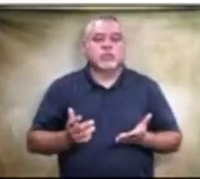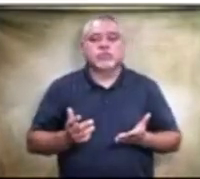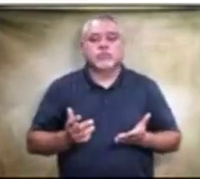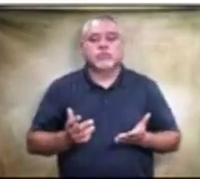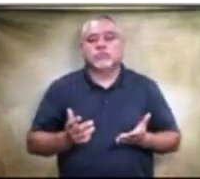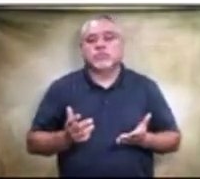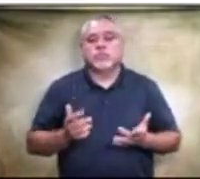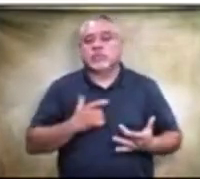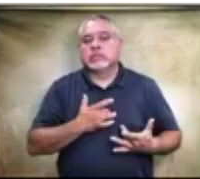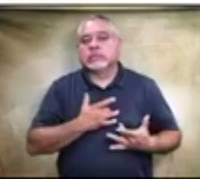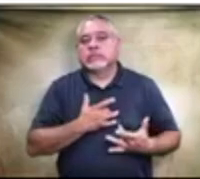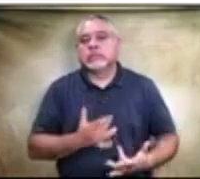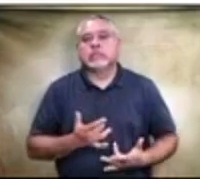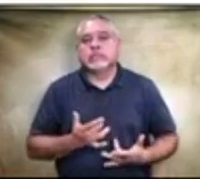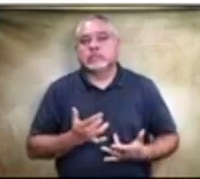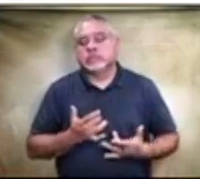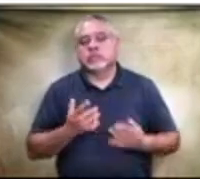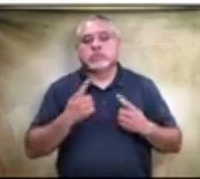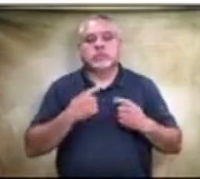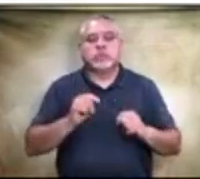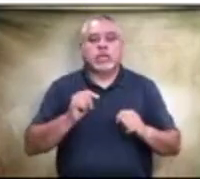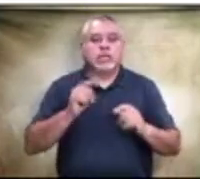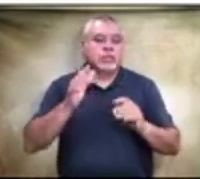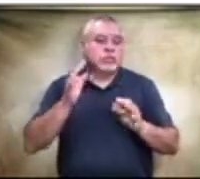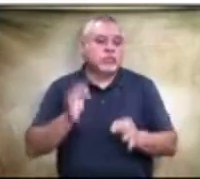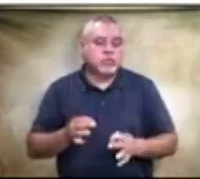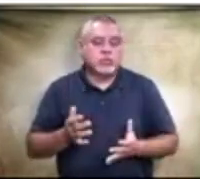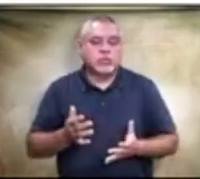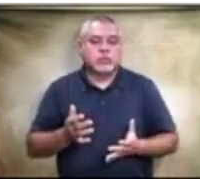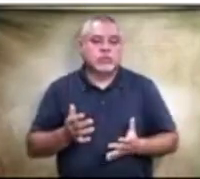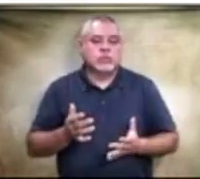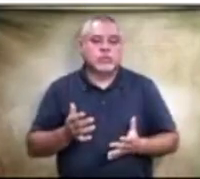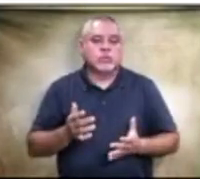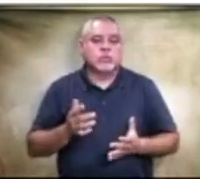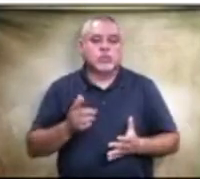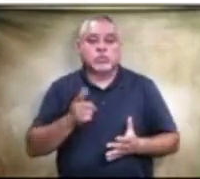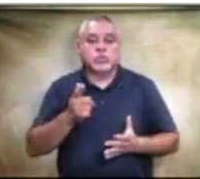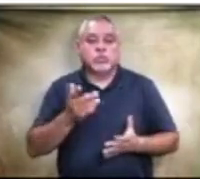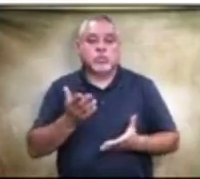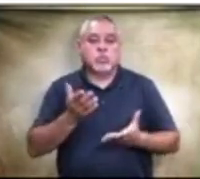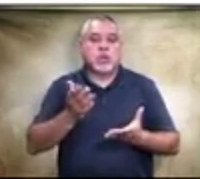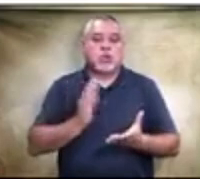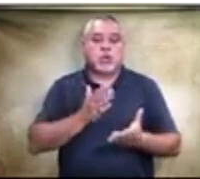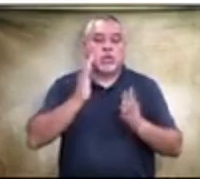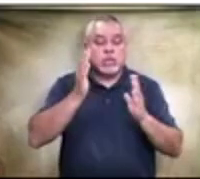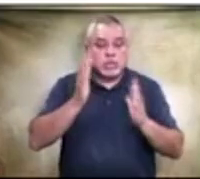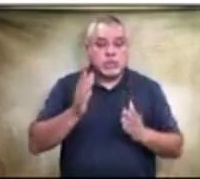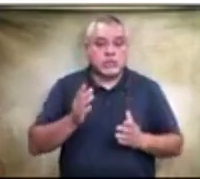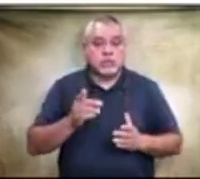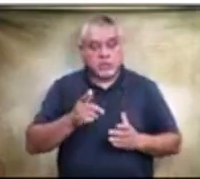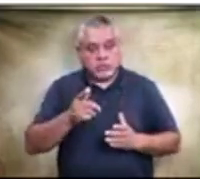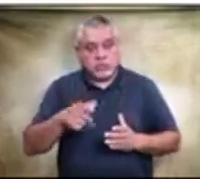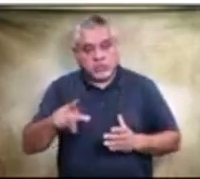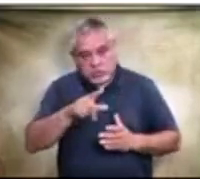to try to determine, you know, what y'all brought it to our attention. Have y'all done your actually due